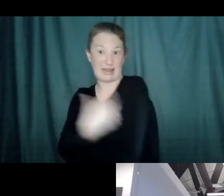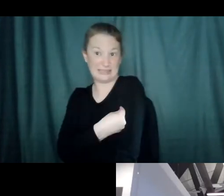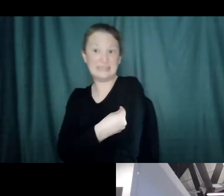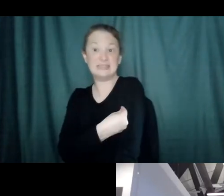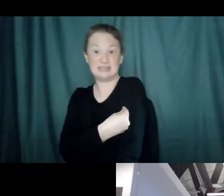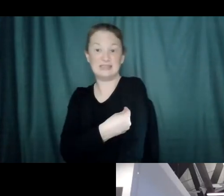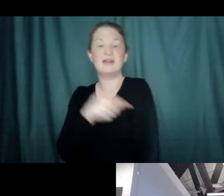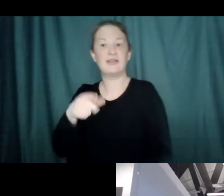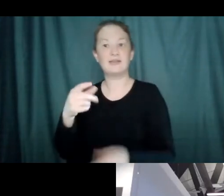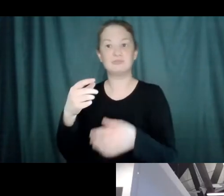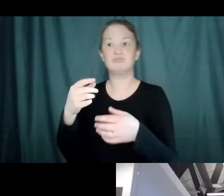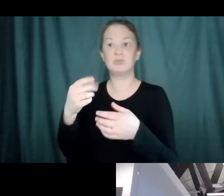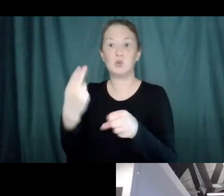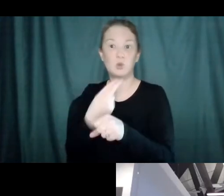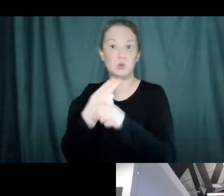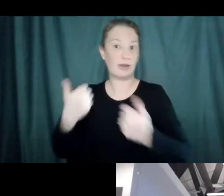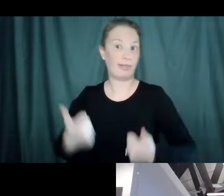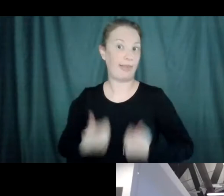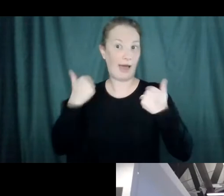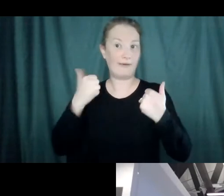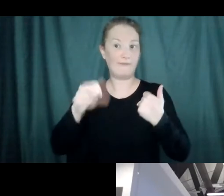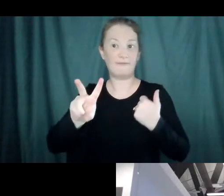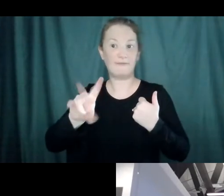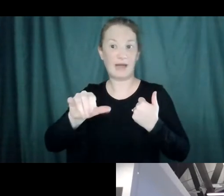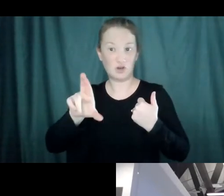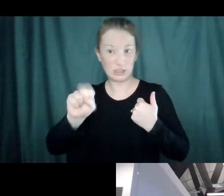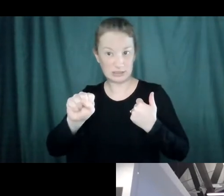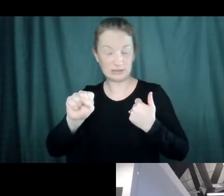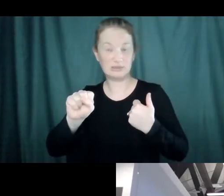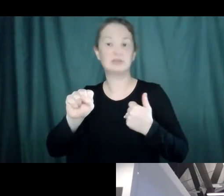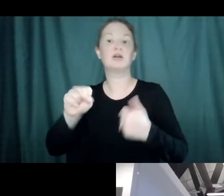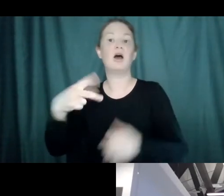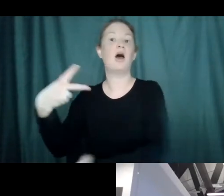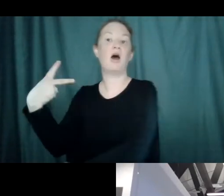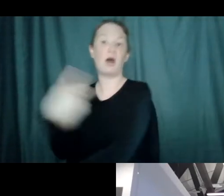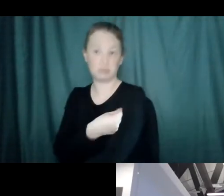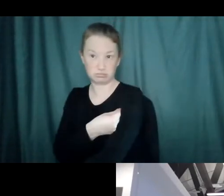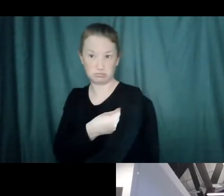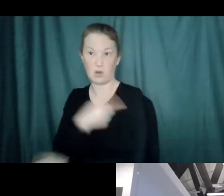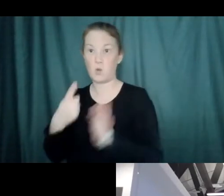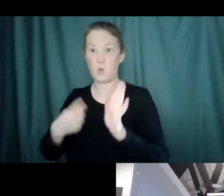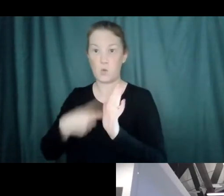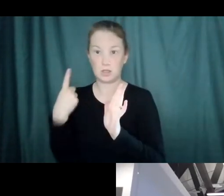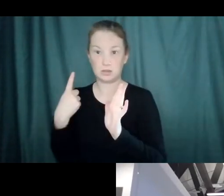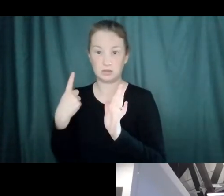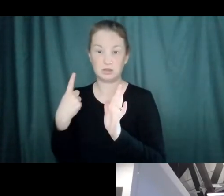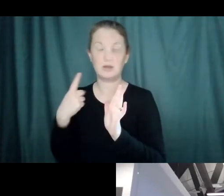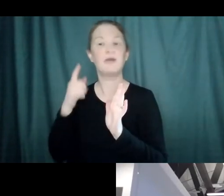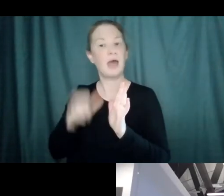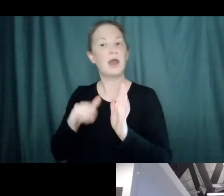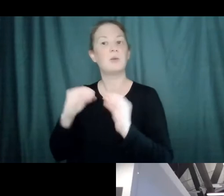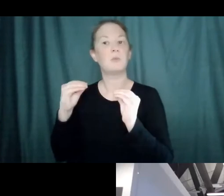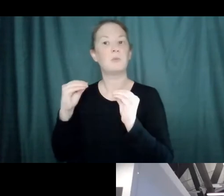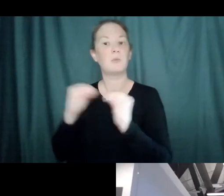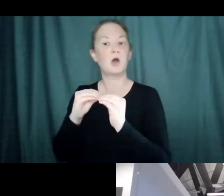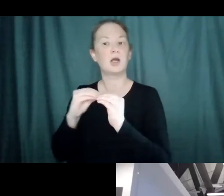virus and puts one COVID protein into that. That is a stronger, easier